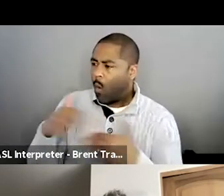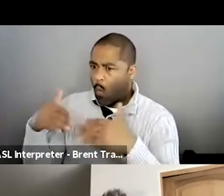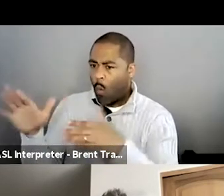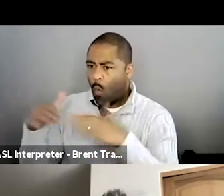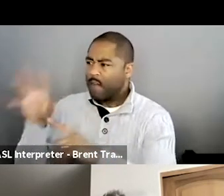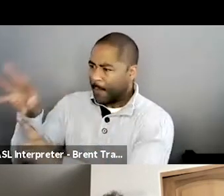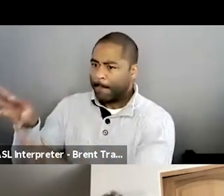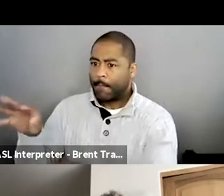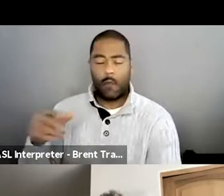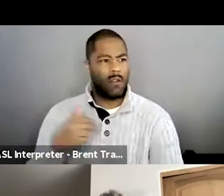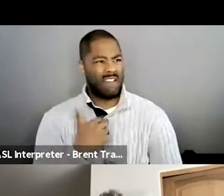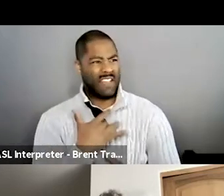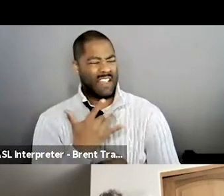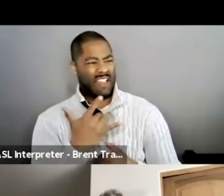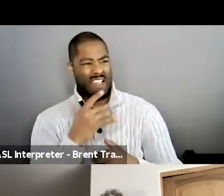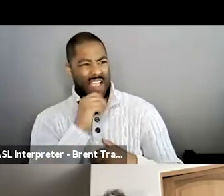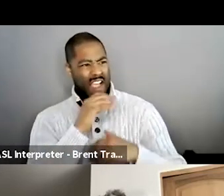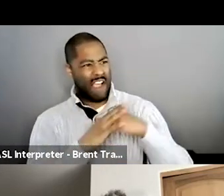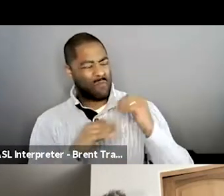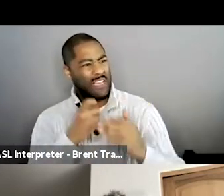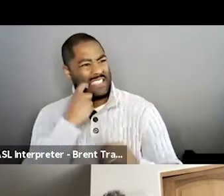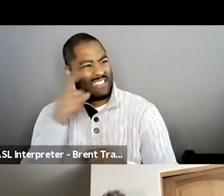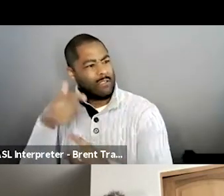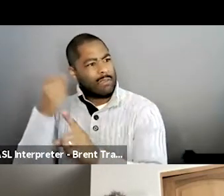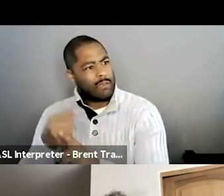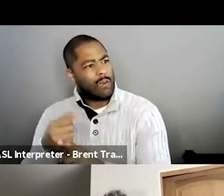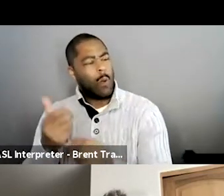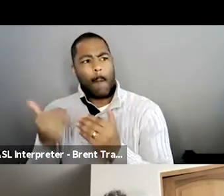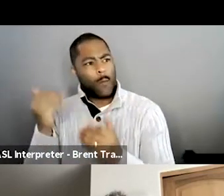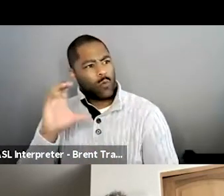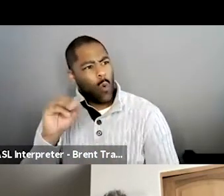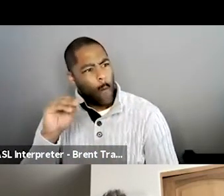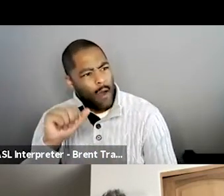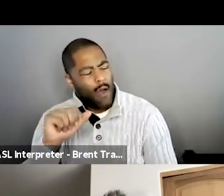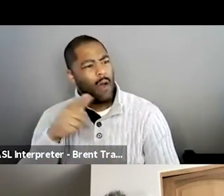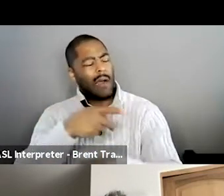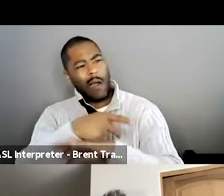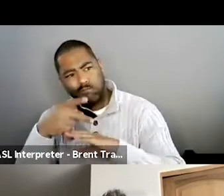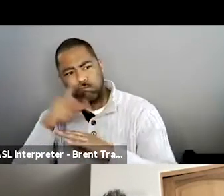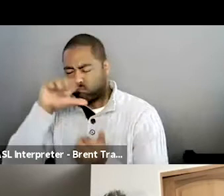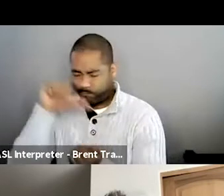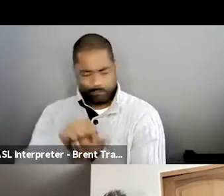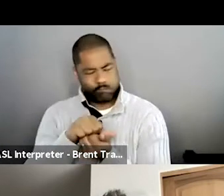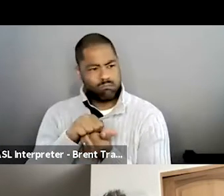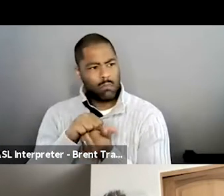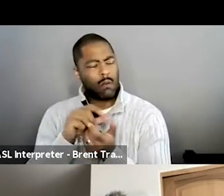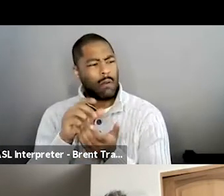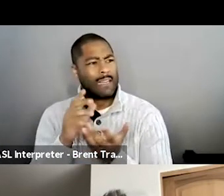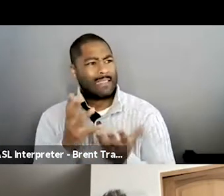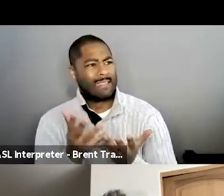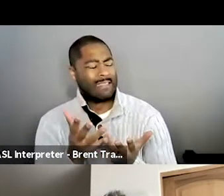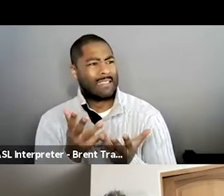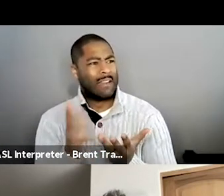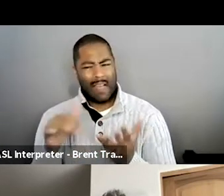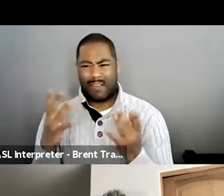like, no, you have to come film it. We'll figure it out later. So I'd already been through an experience where I went into something where it was very tenuous. I didn't